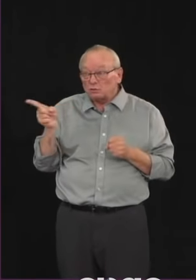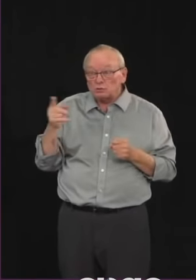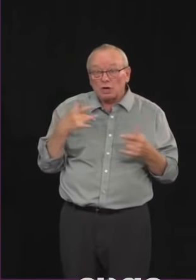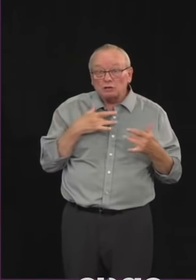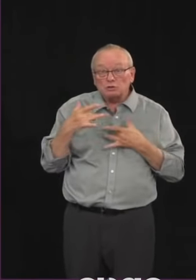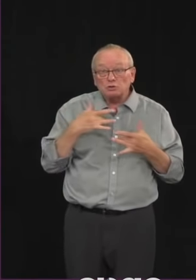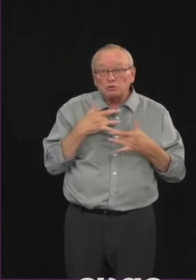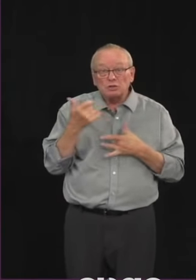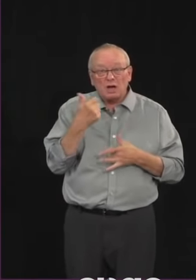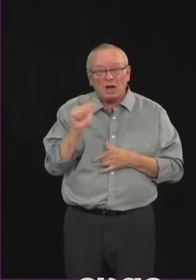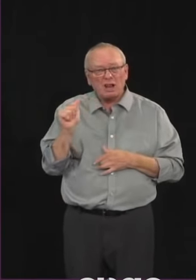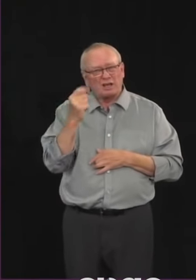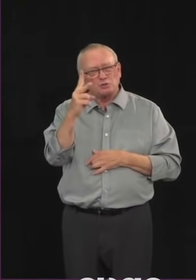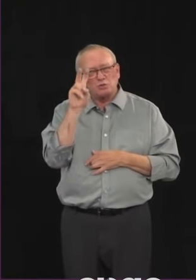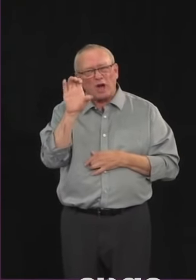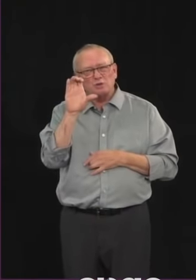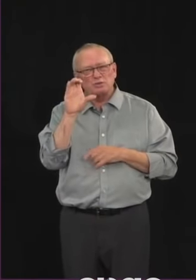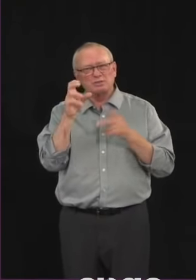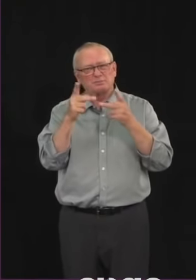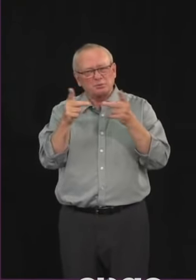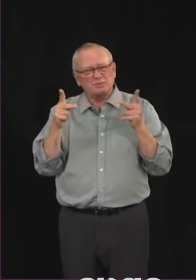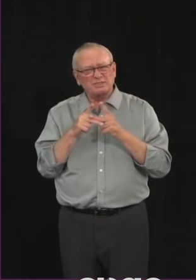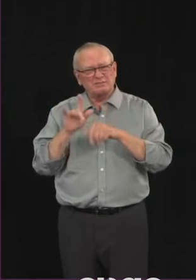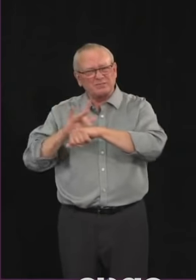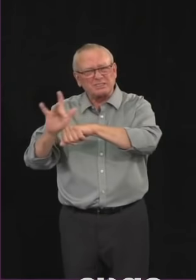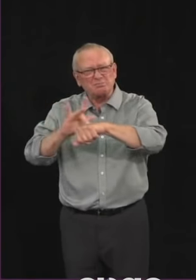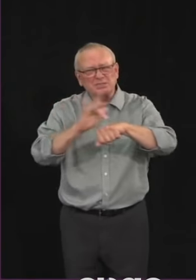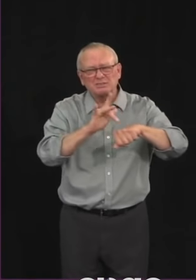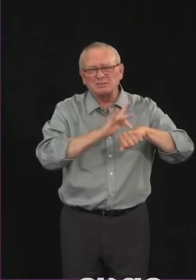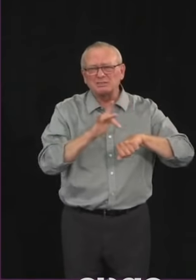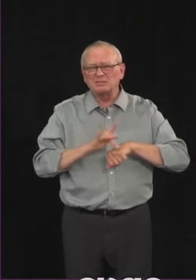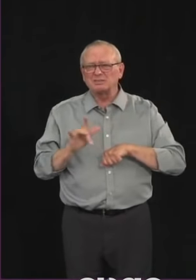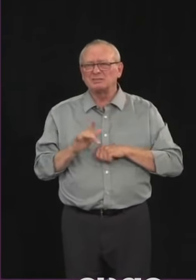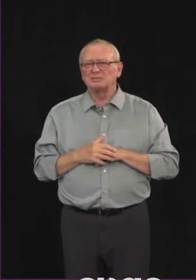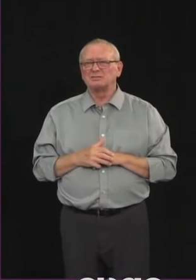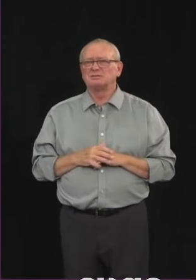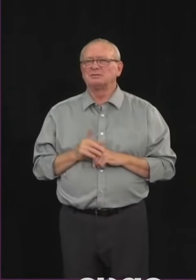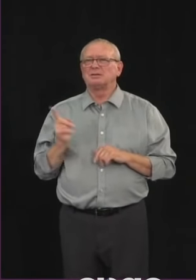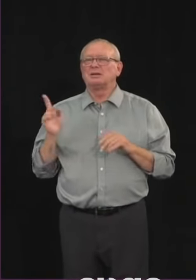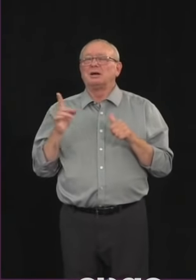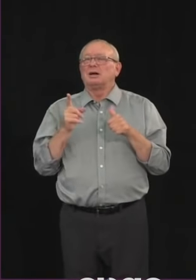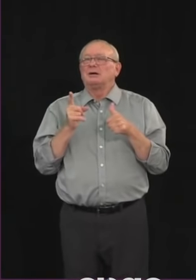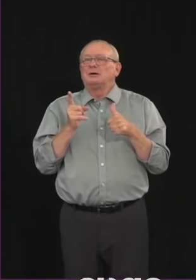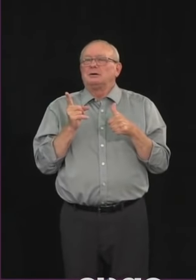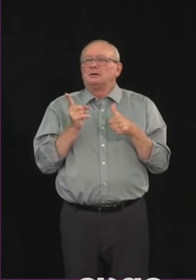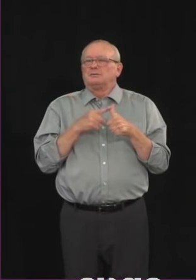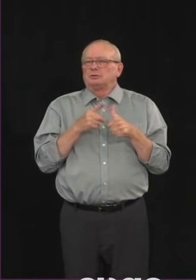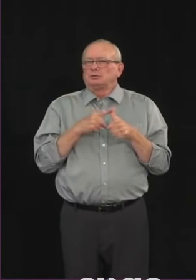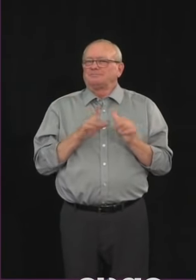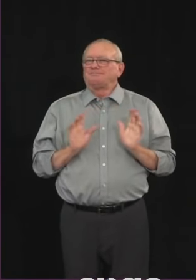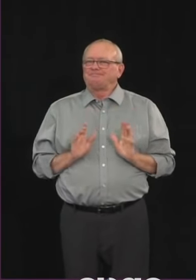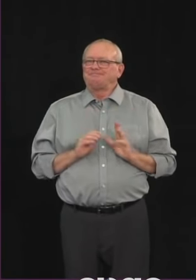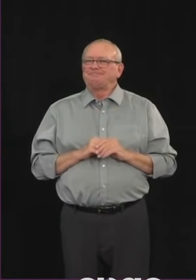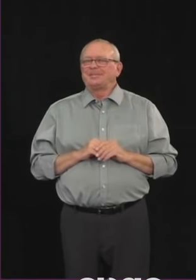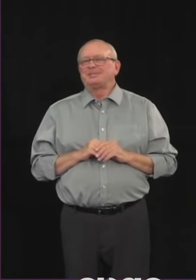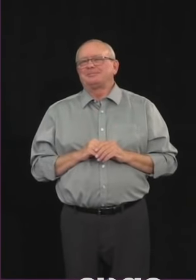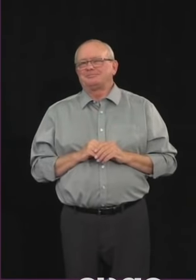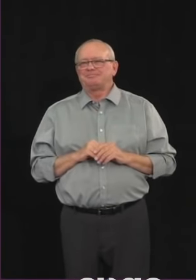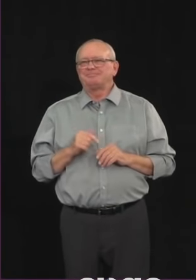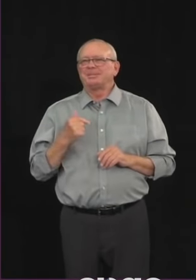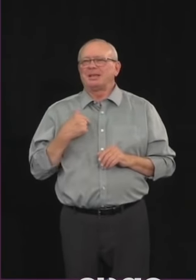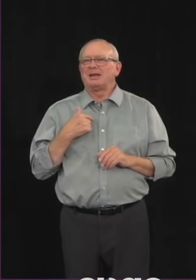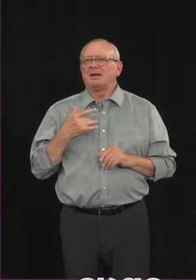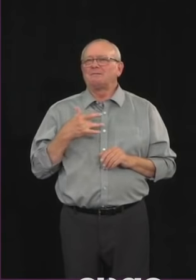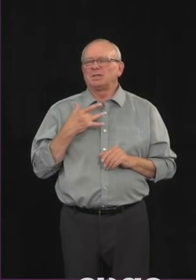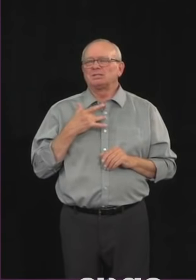how shameful it is and how disappointed i am that somebody would refer to our